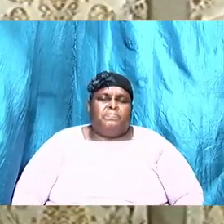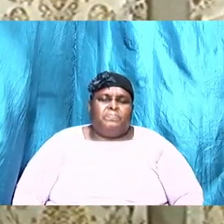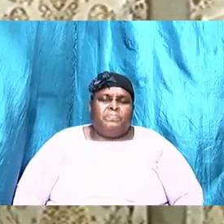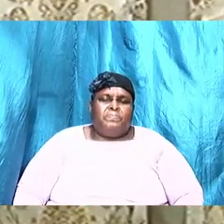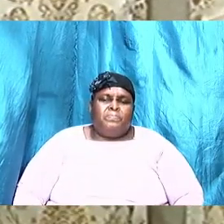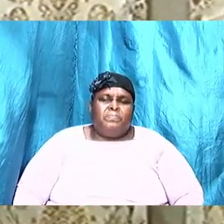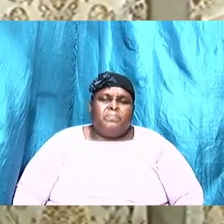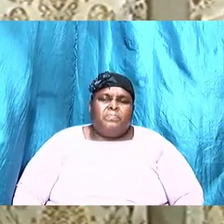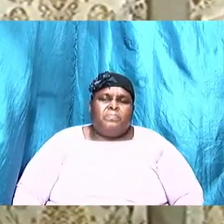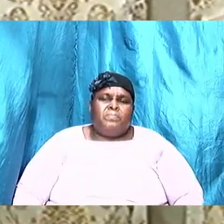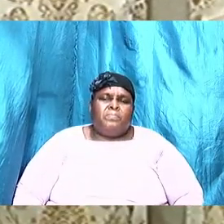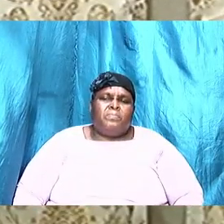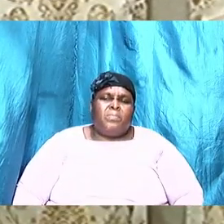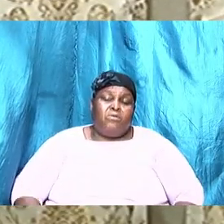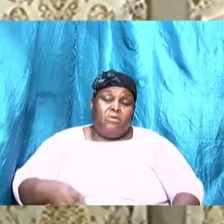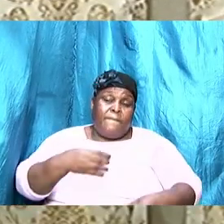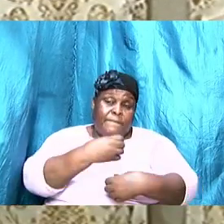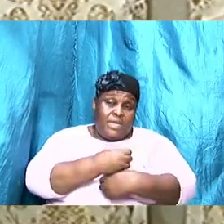so we have set the